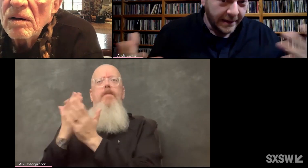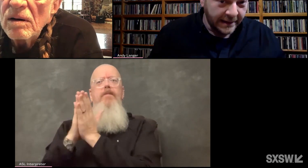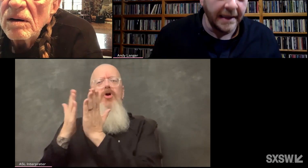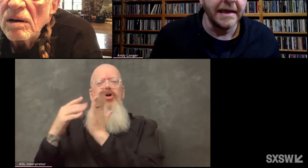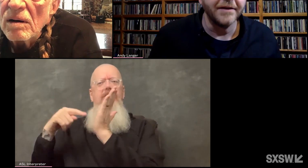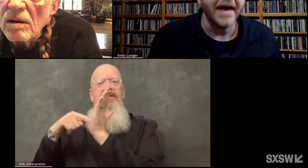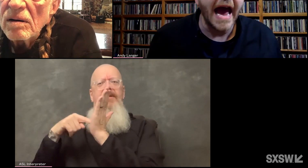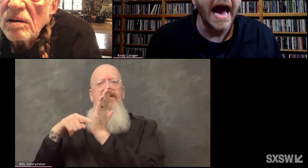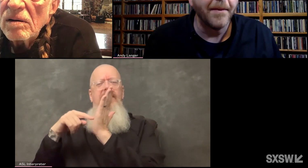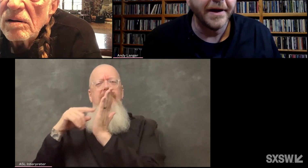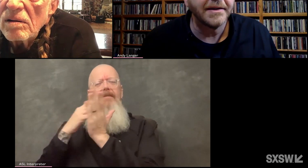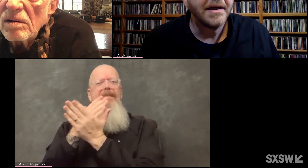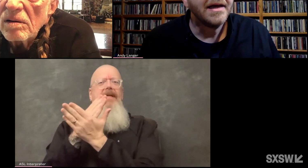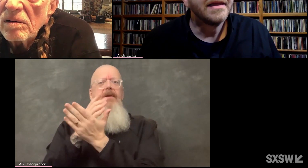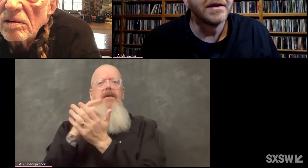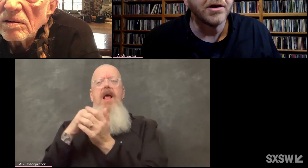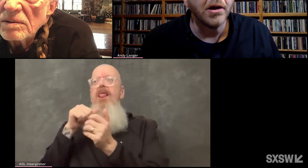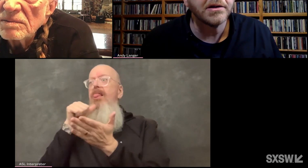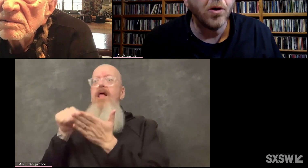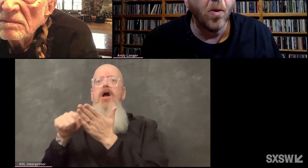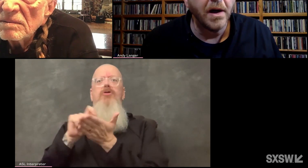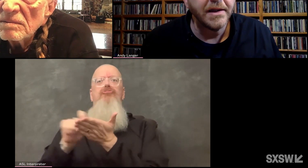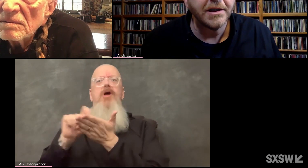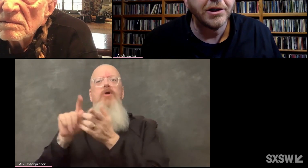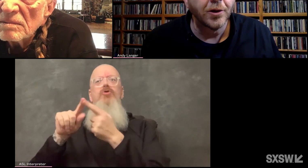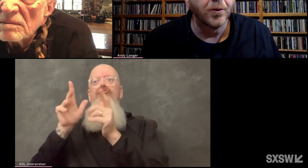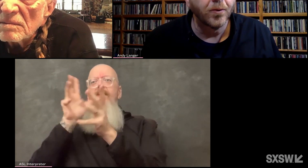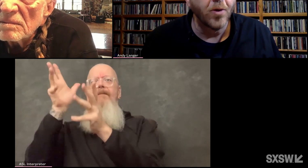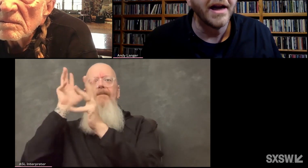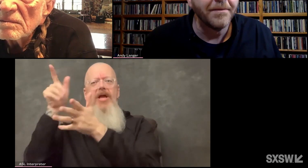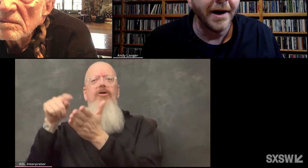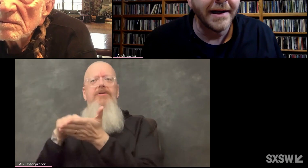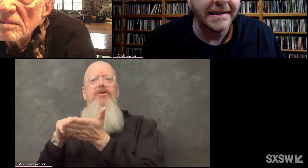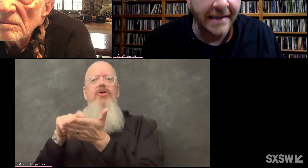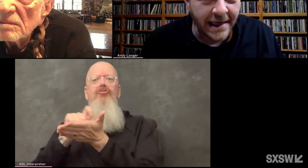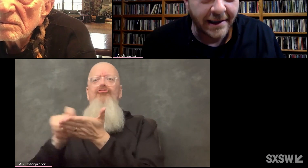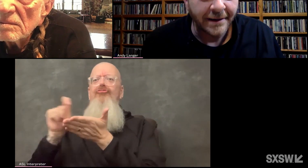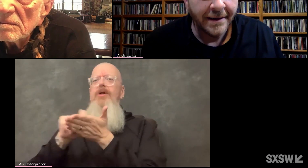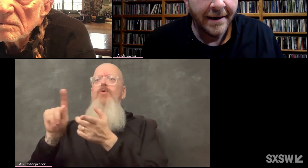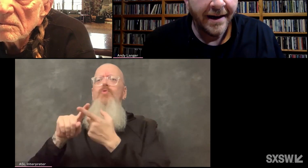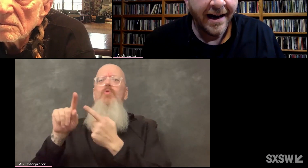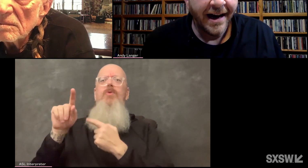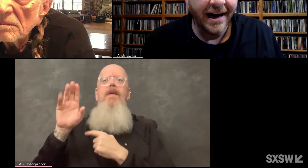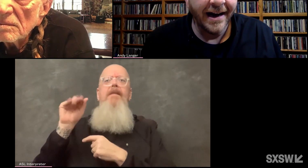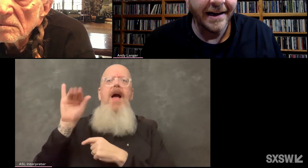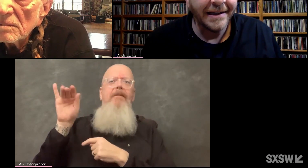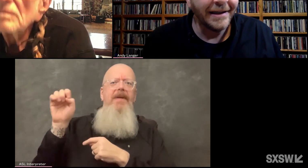to the city of Abbott. There's also one to your running buddy, Zeke.